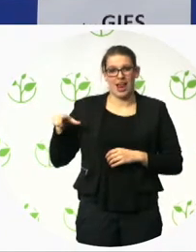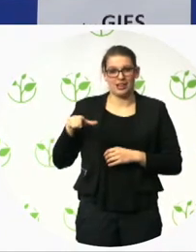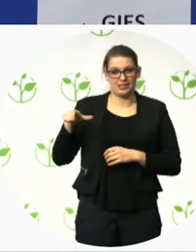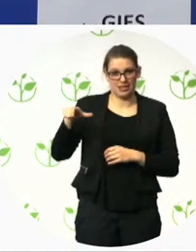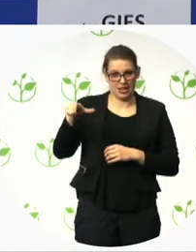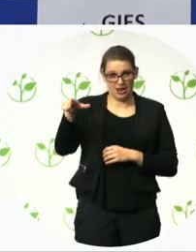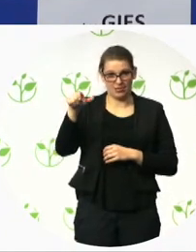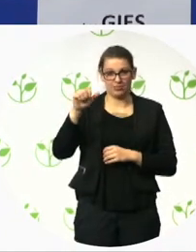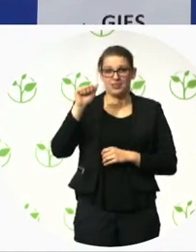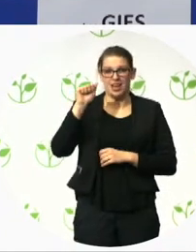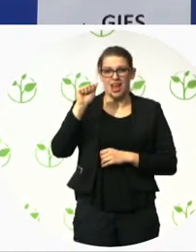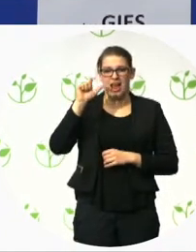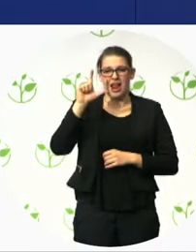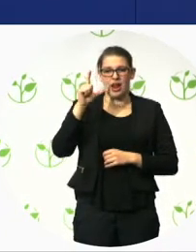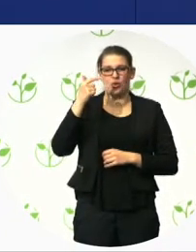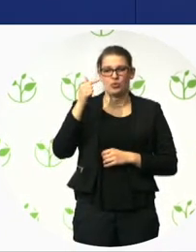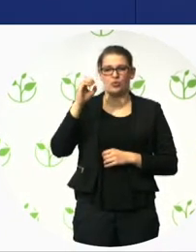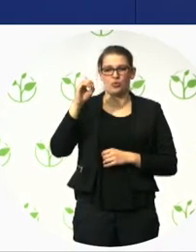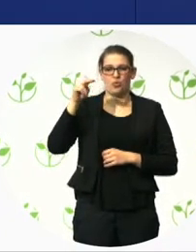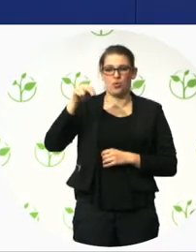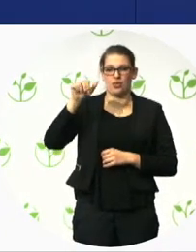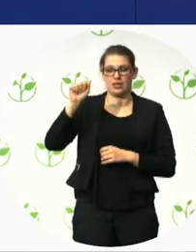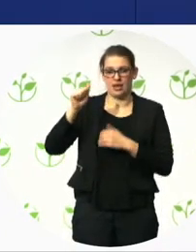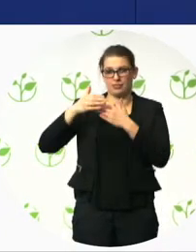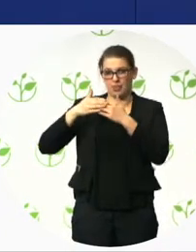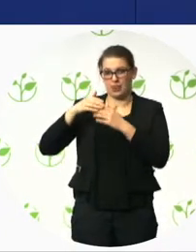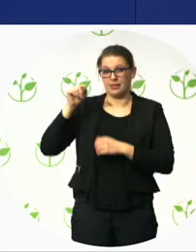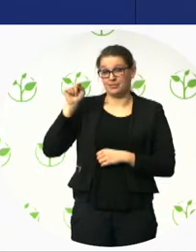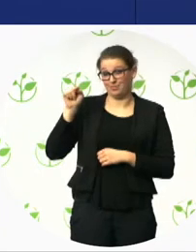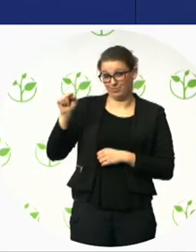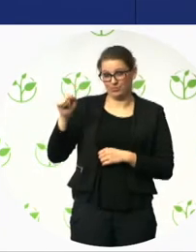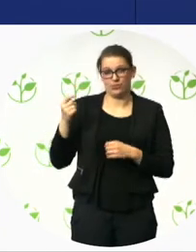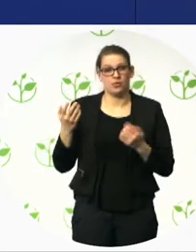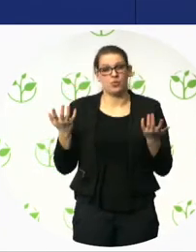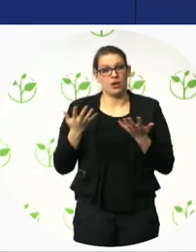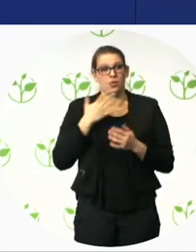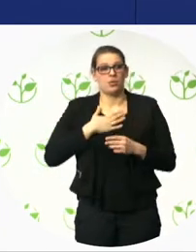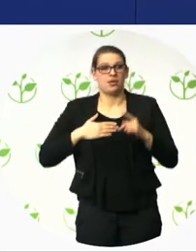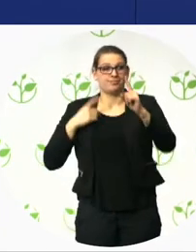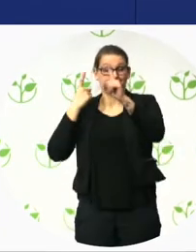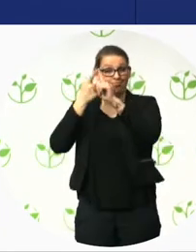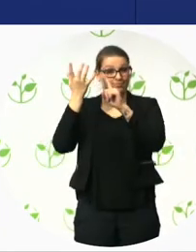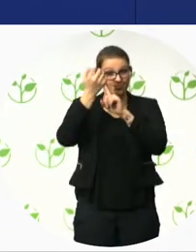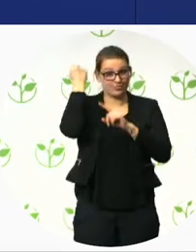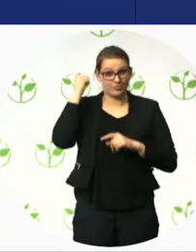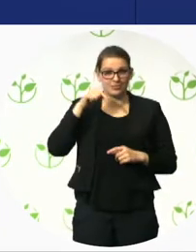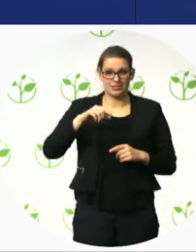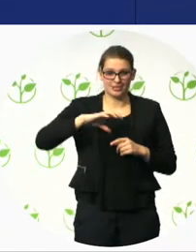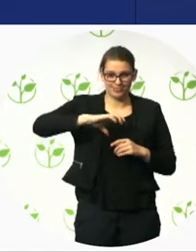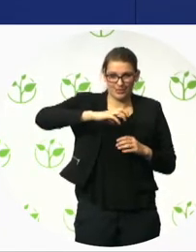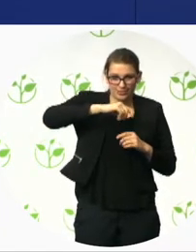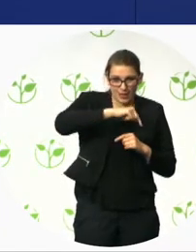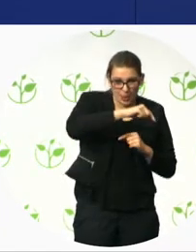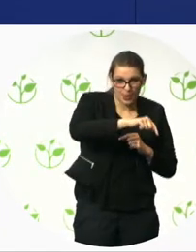care structures. And, to strengthen the inclusiveness of a local community. And, thereby, we want to